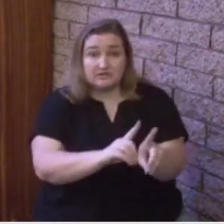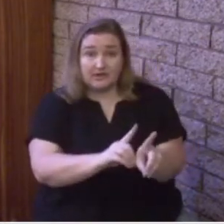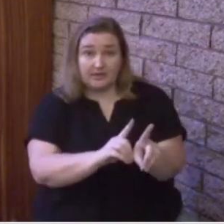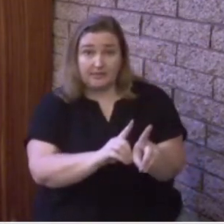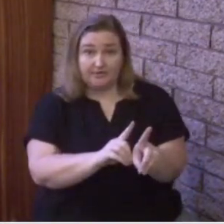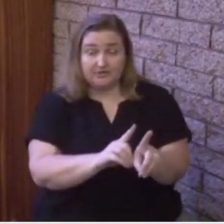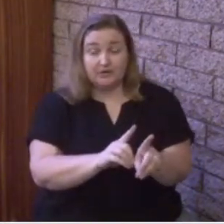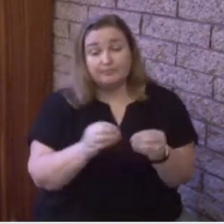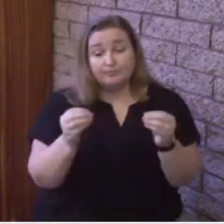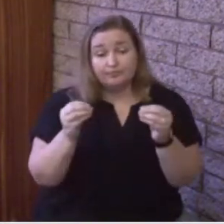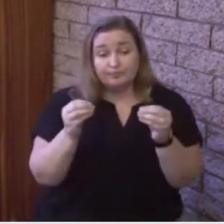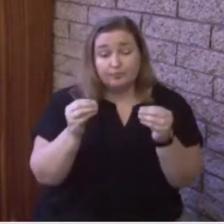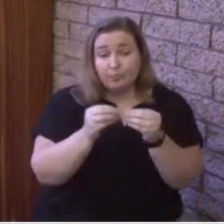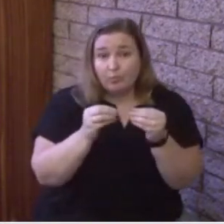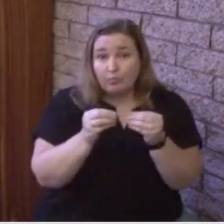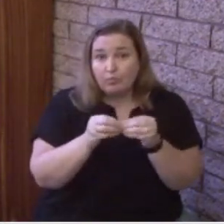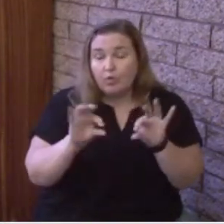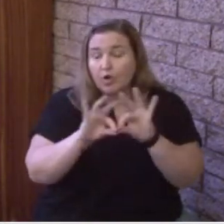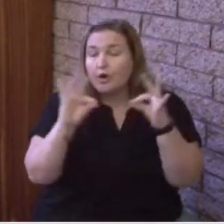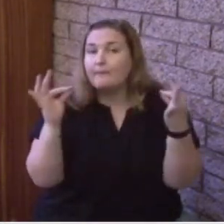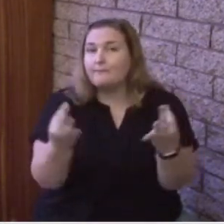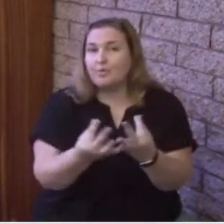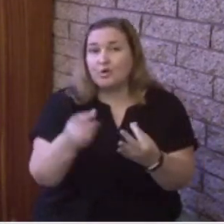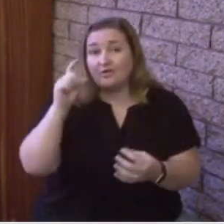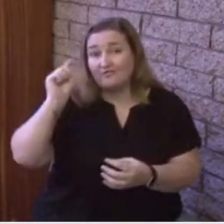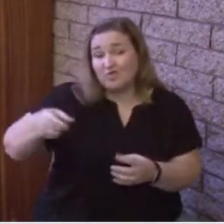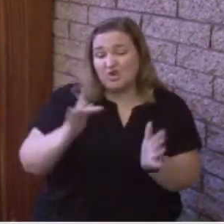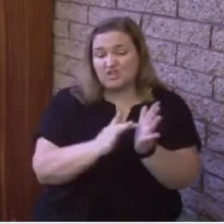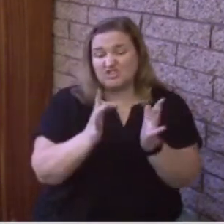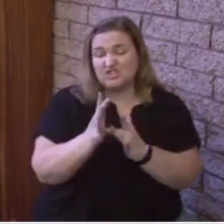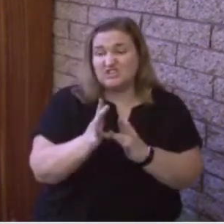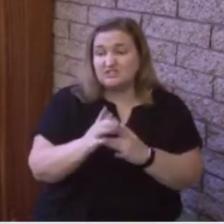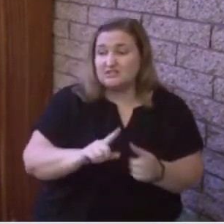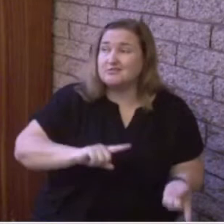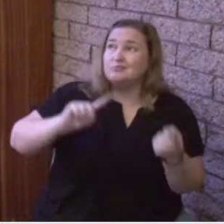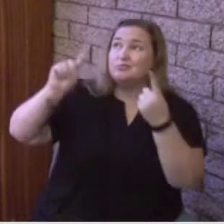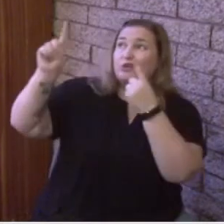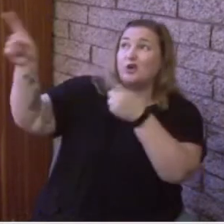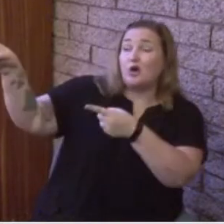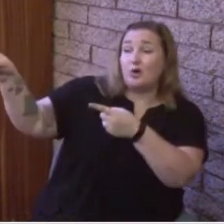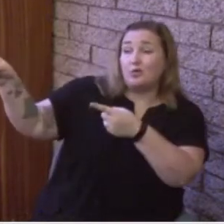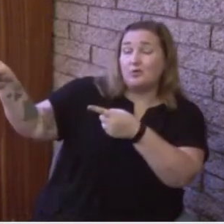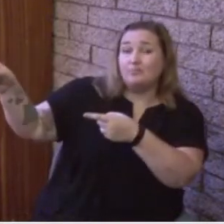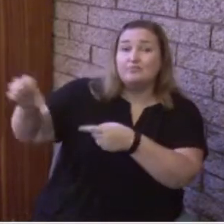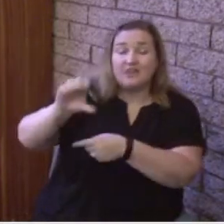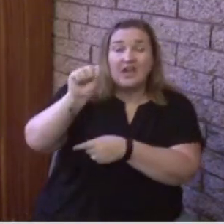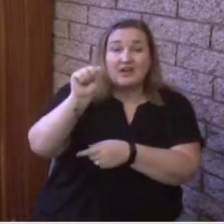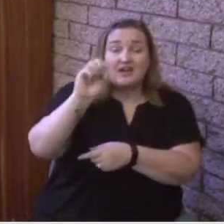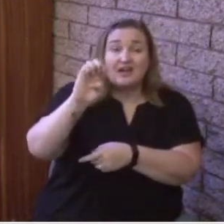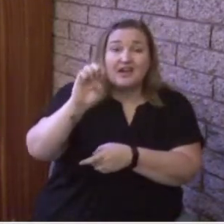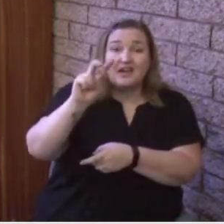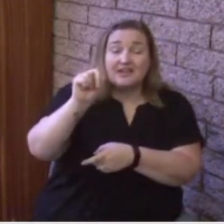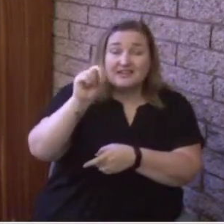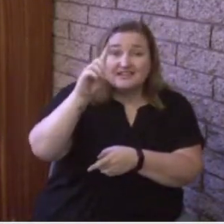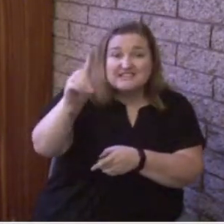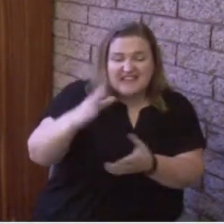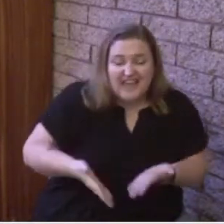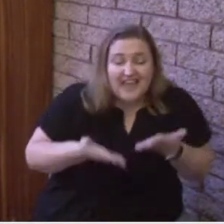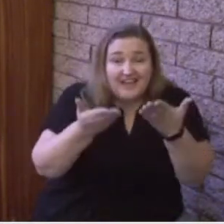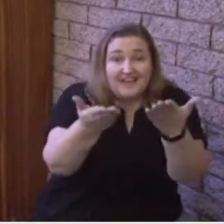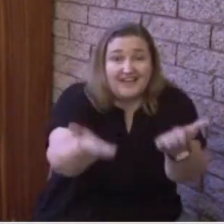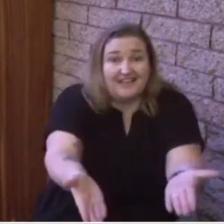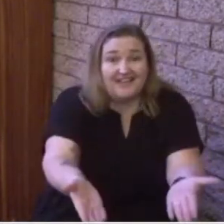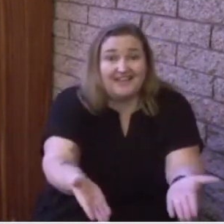more important for Him to return to heaven and send the Holy Spirit than it is for Jesus Christ,